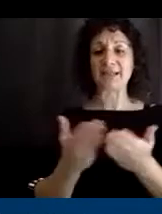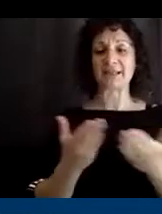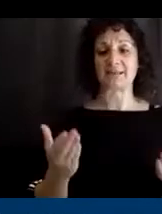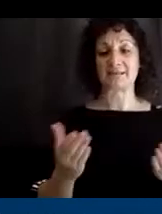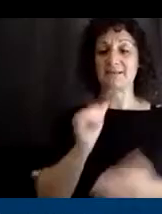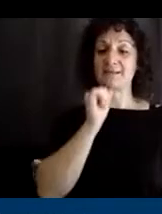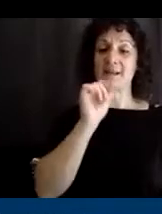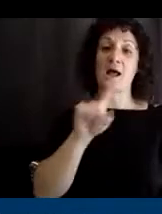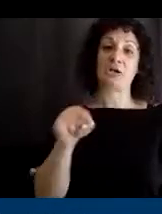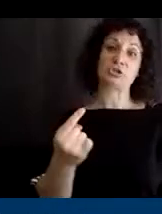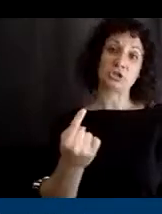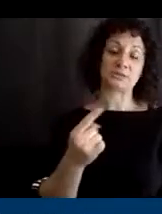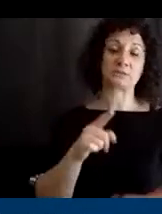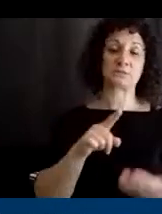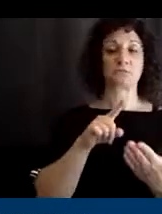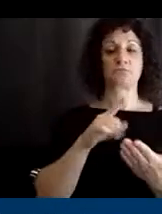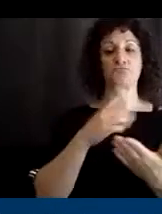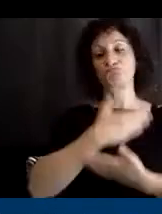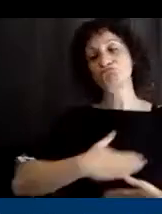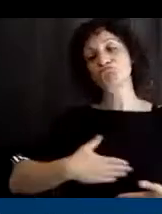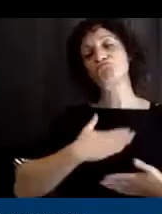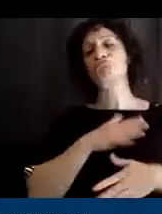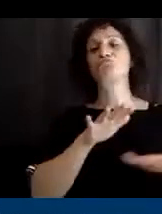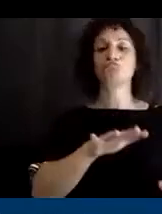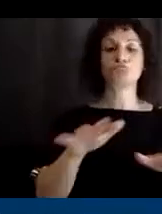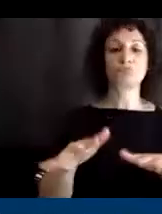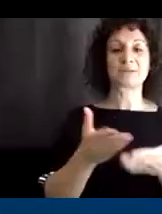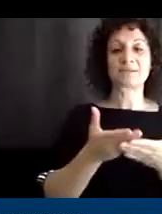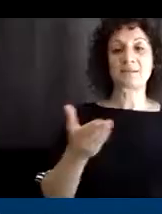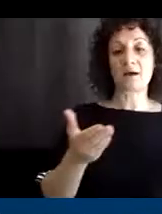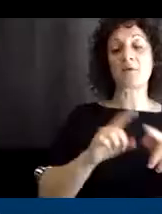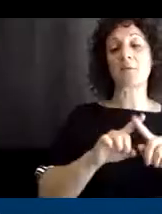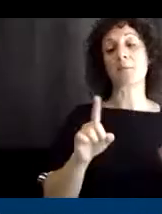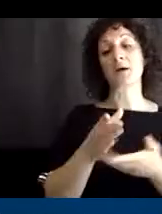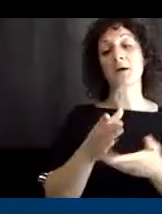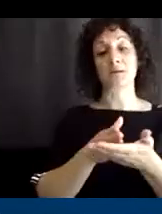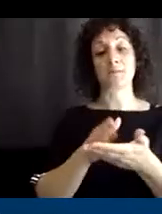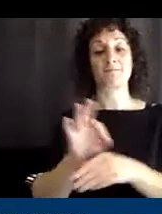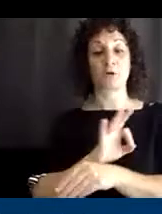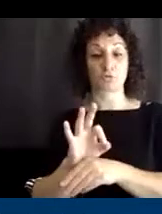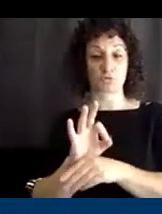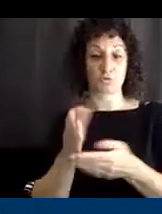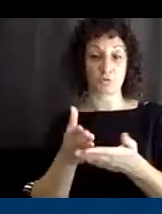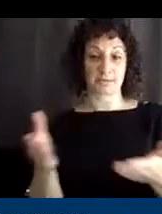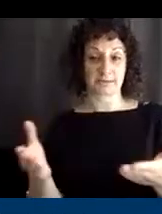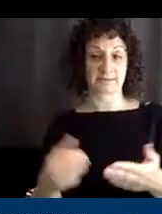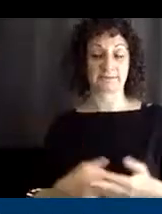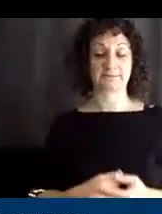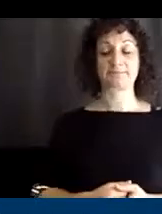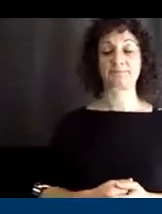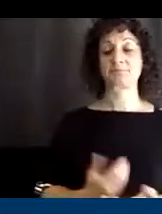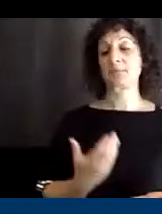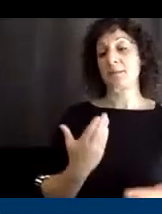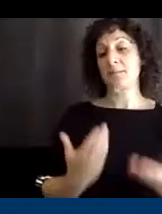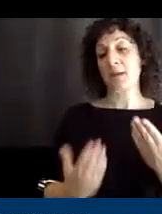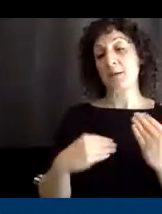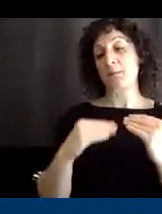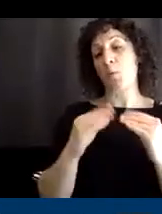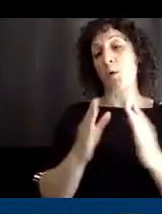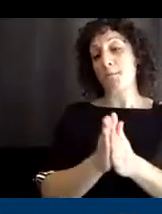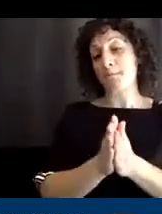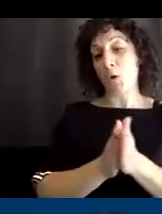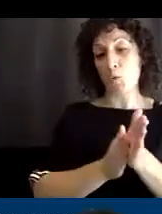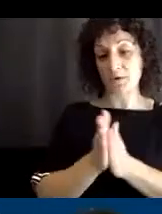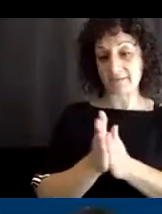recreation leisure type stuff, but also looking at some functional things. So again, it may be more motivating. It